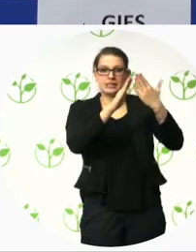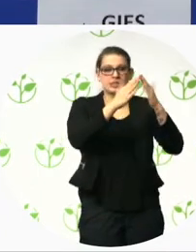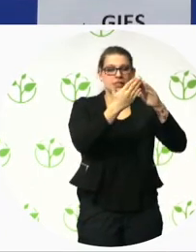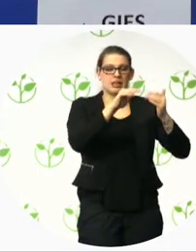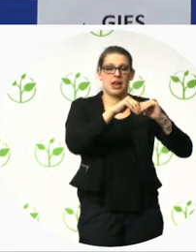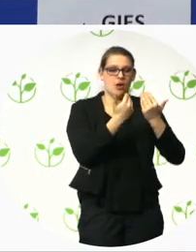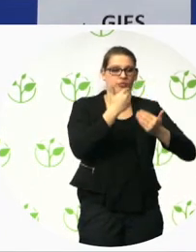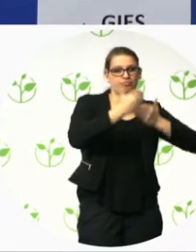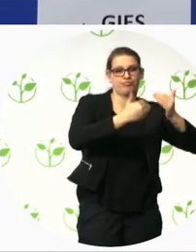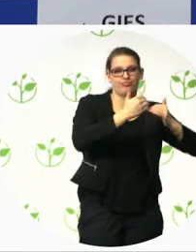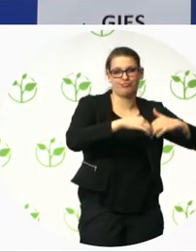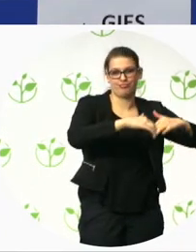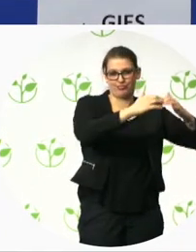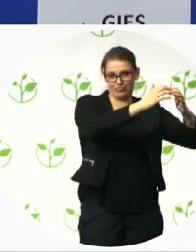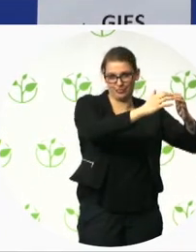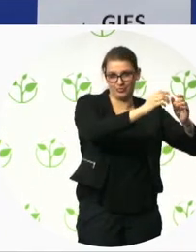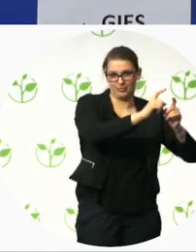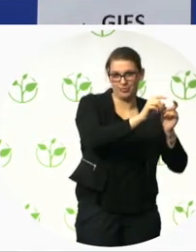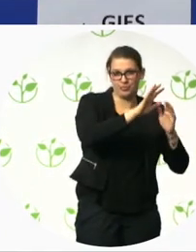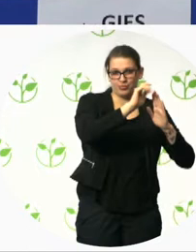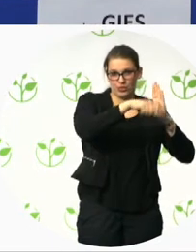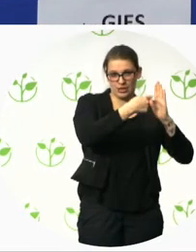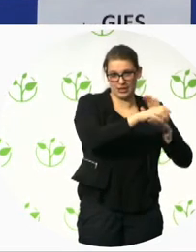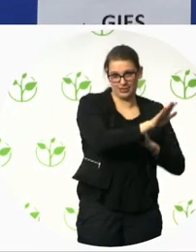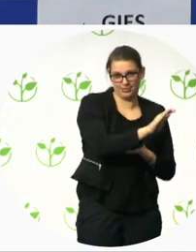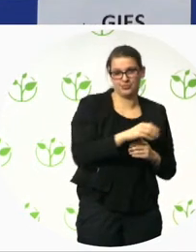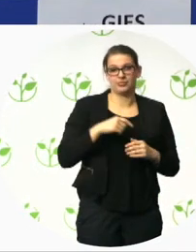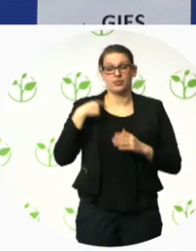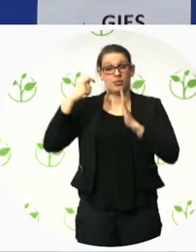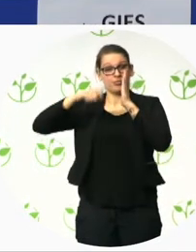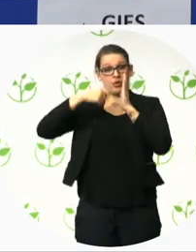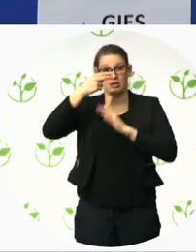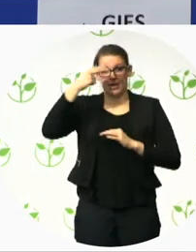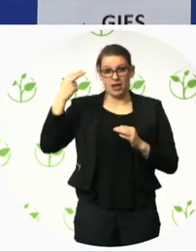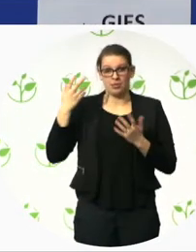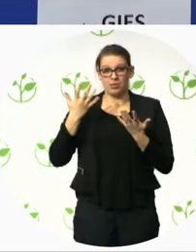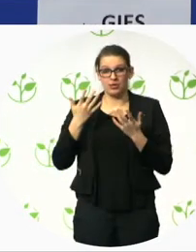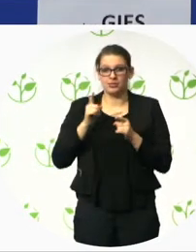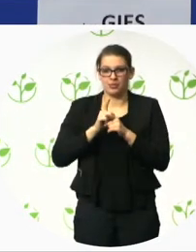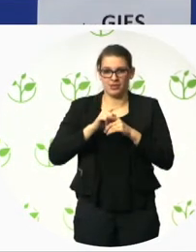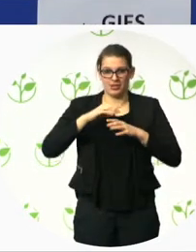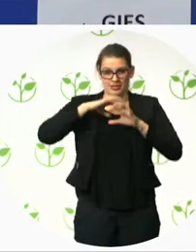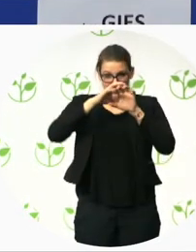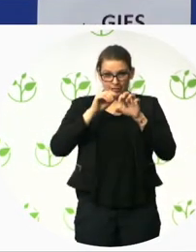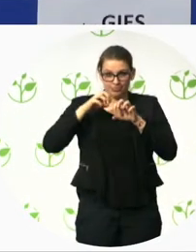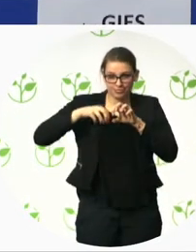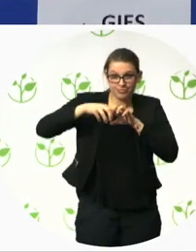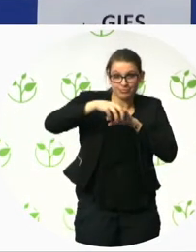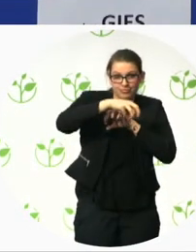A Neighborhood for Everyone. I, myself, work for the project Q8 at the Stiftung Alsterdorf Foundation.